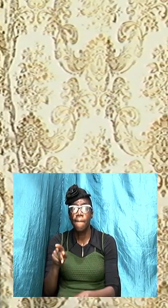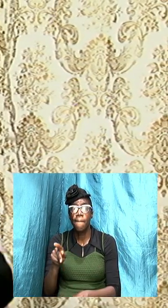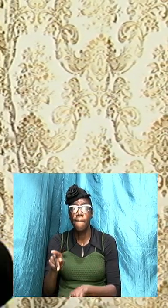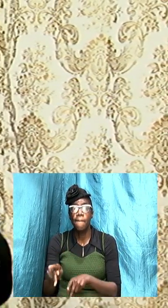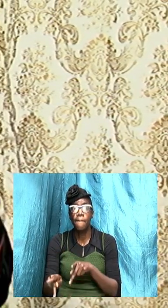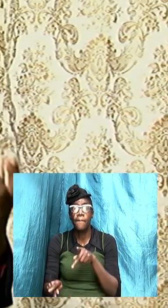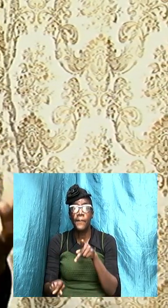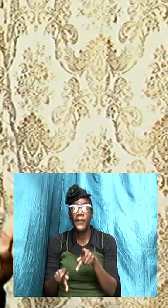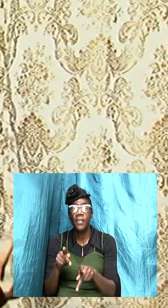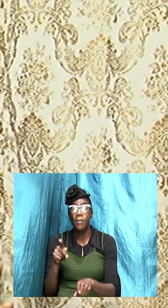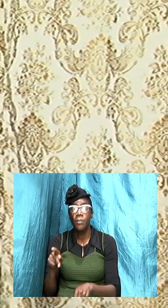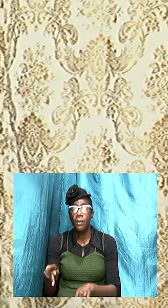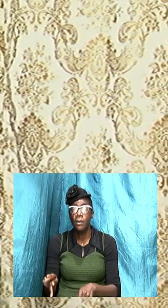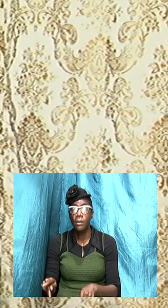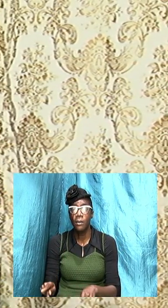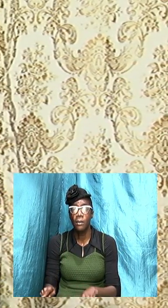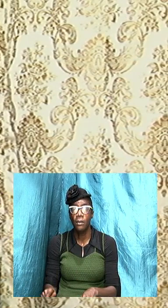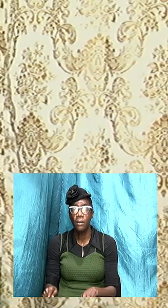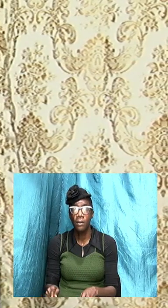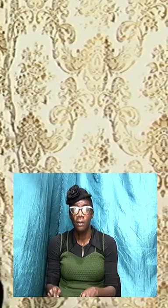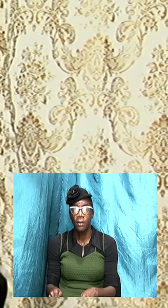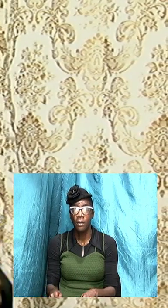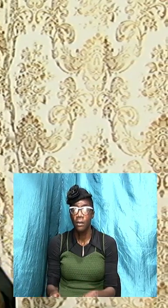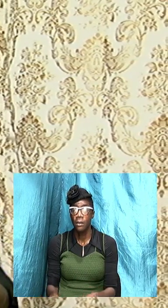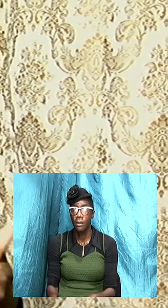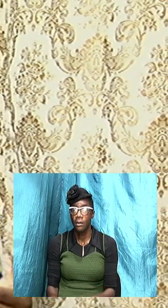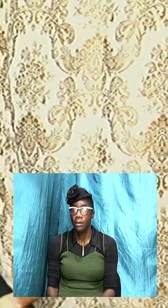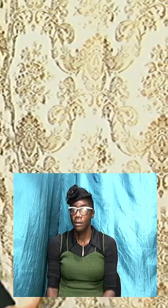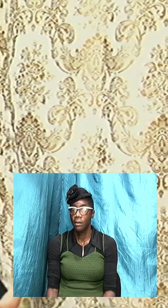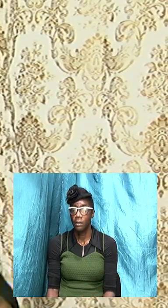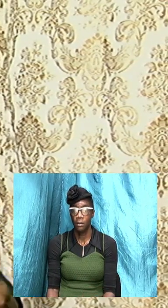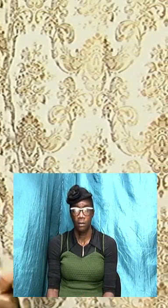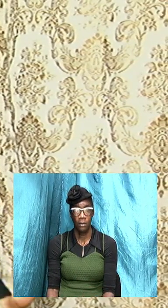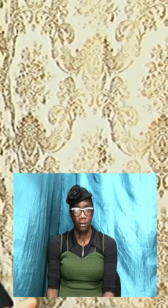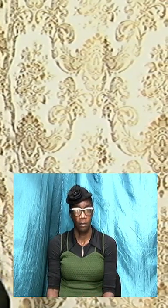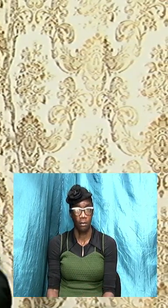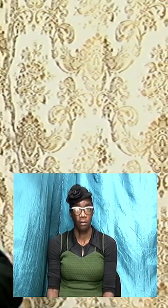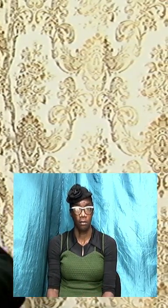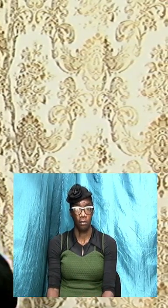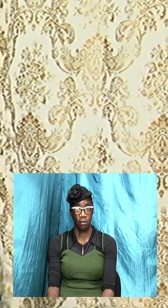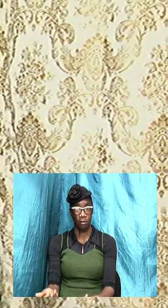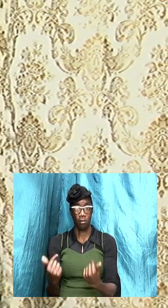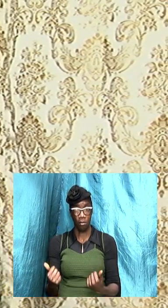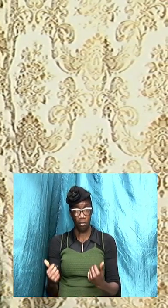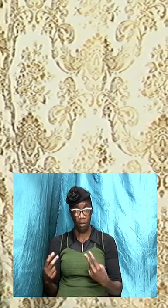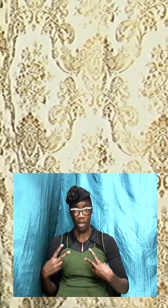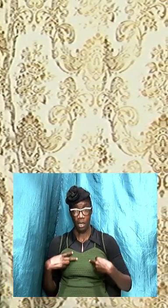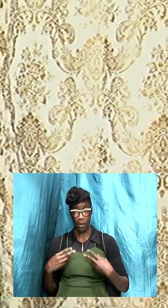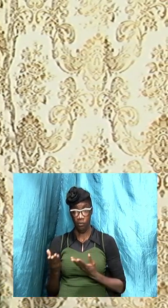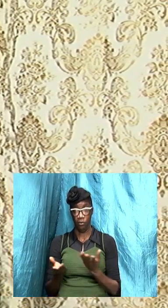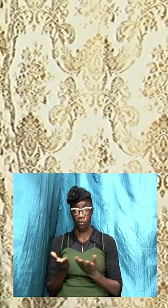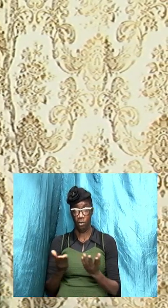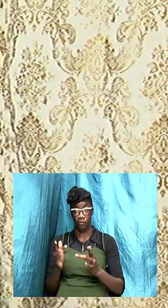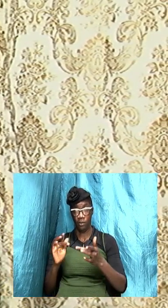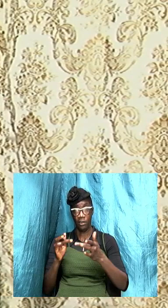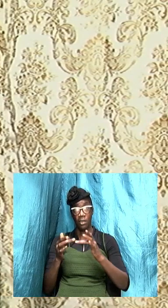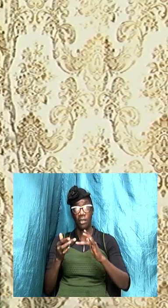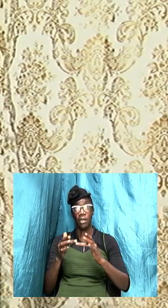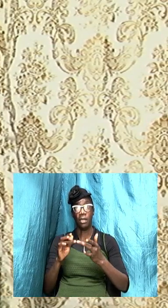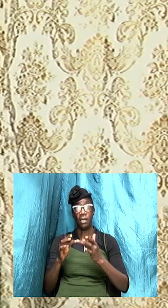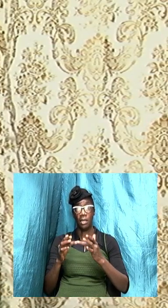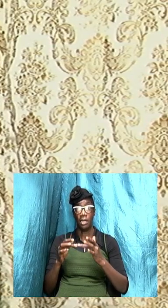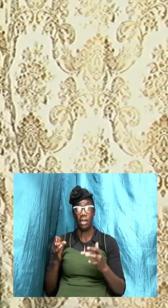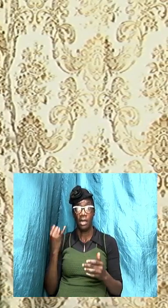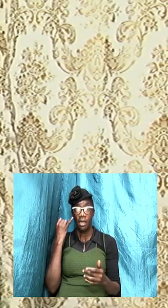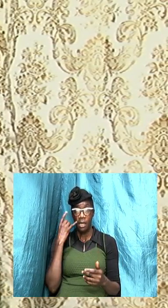just pop up and they are having services online and if we are not careful as